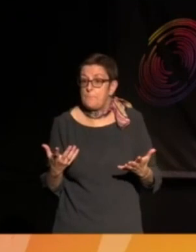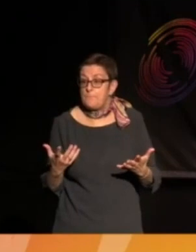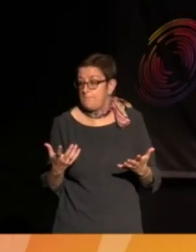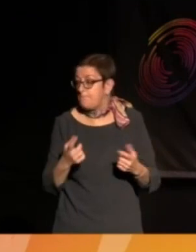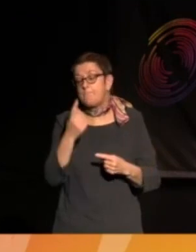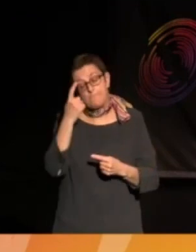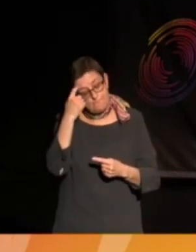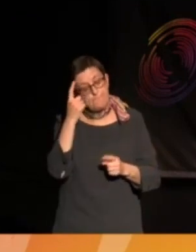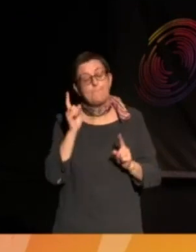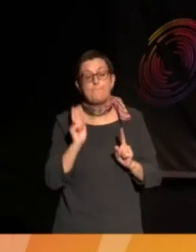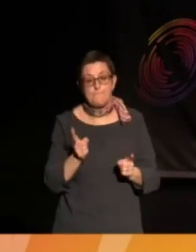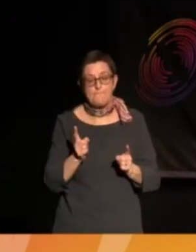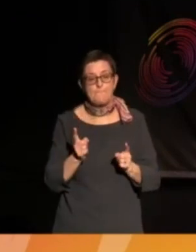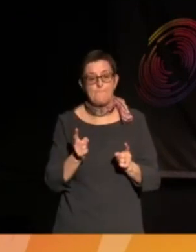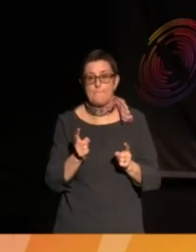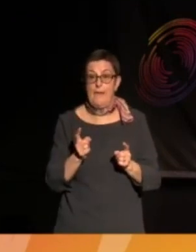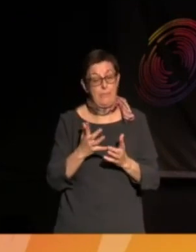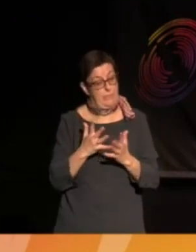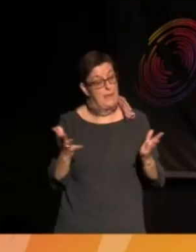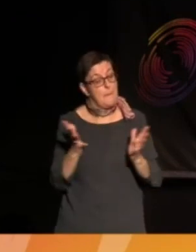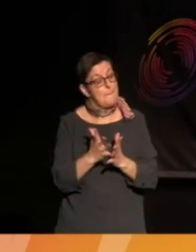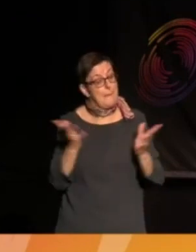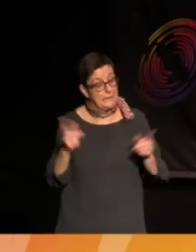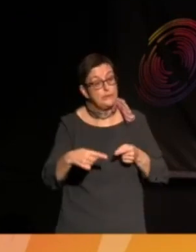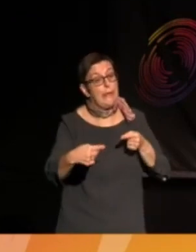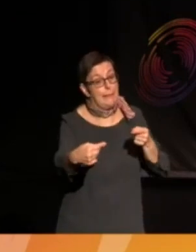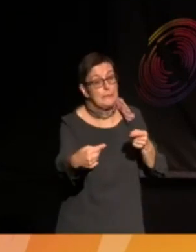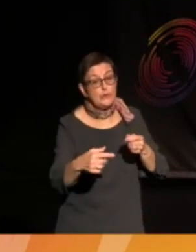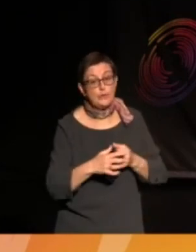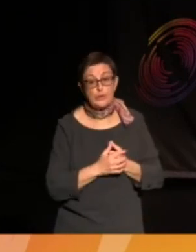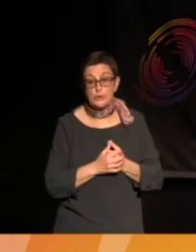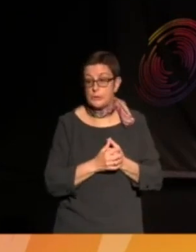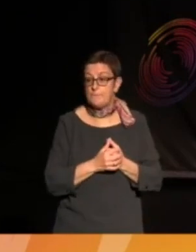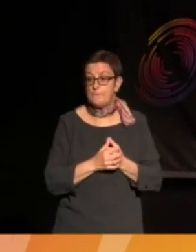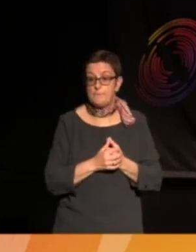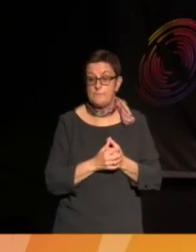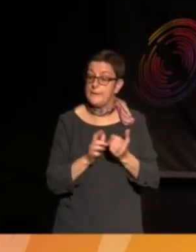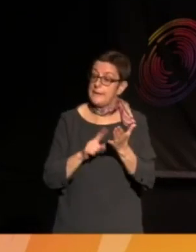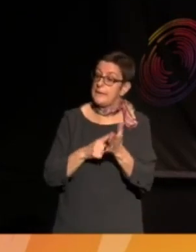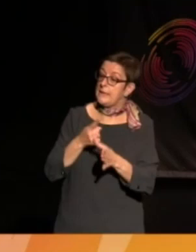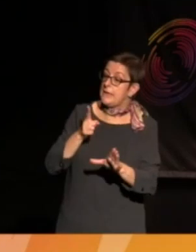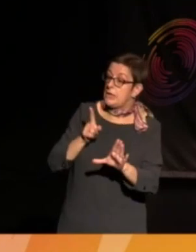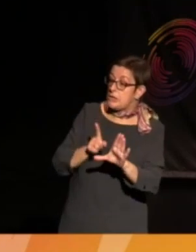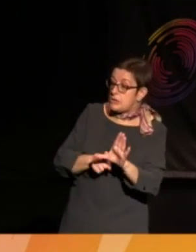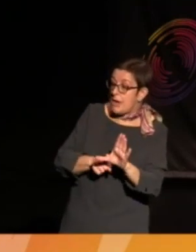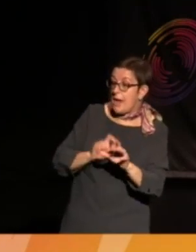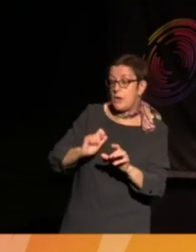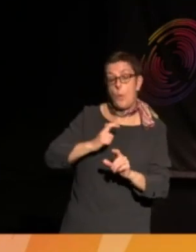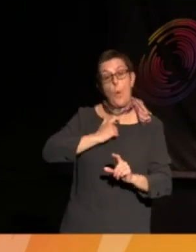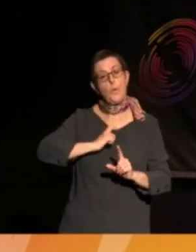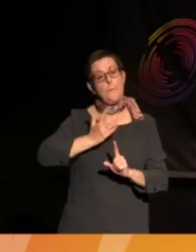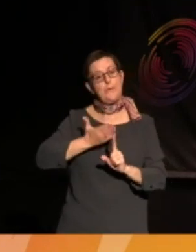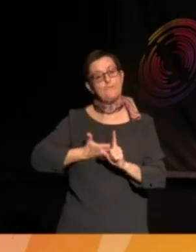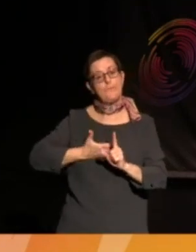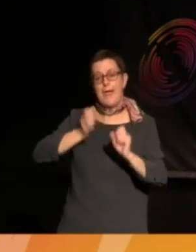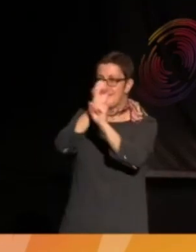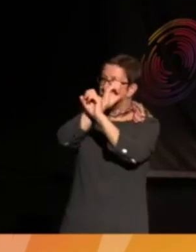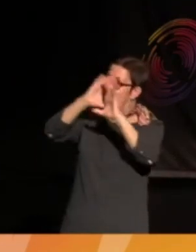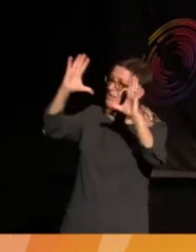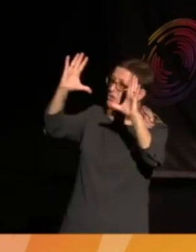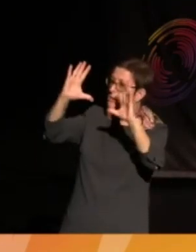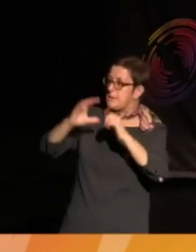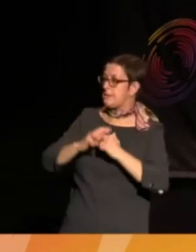the scale of the challenge before us, Jude. Yeah. Jay, what's your human rights vision for a city?